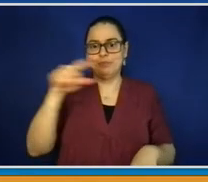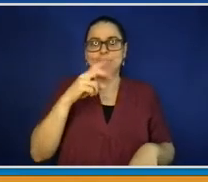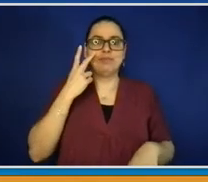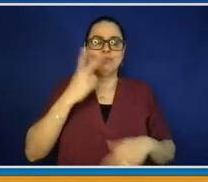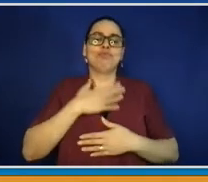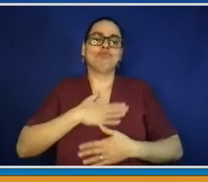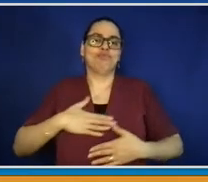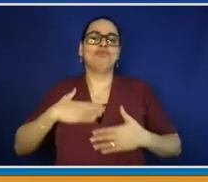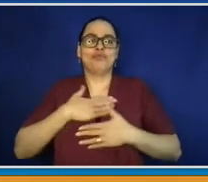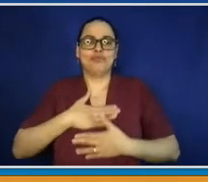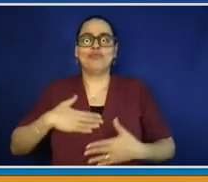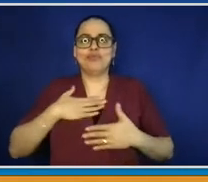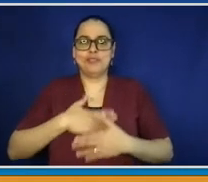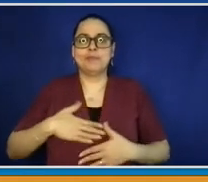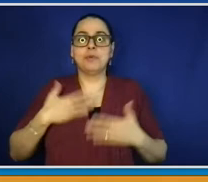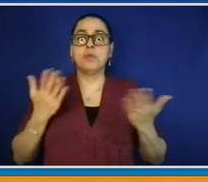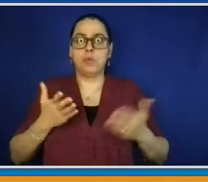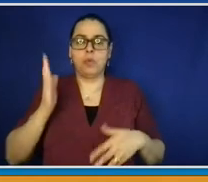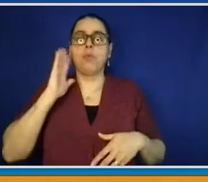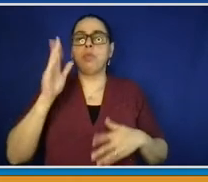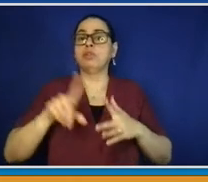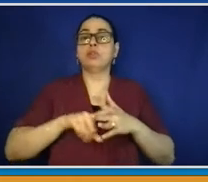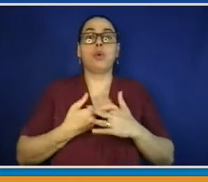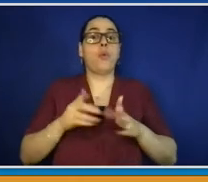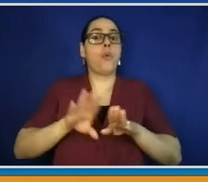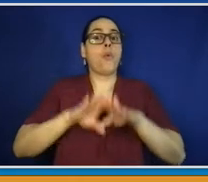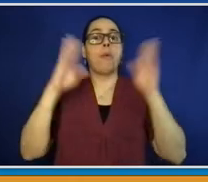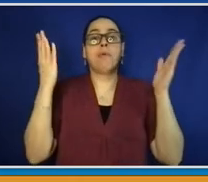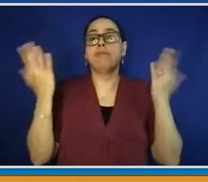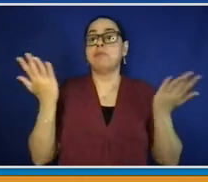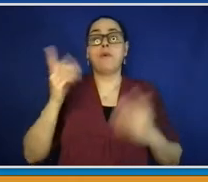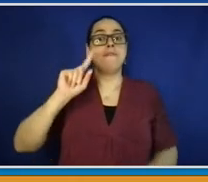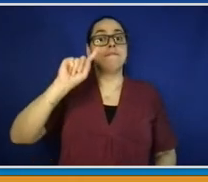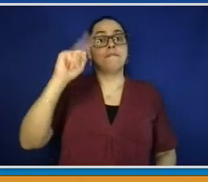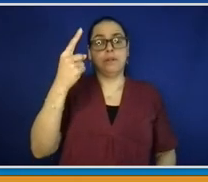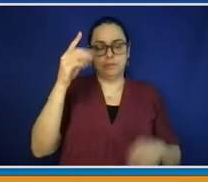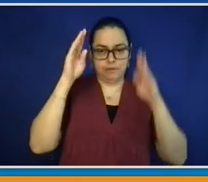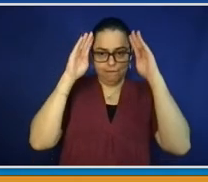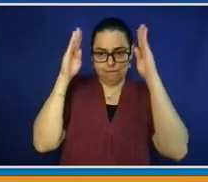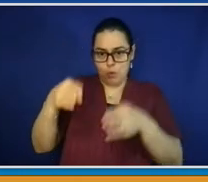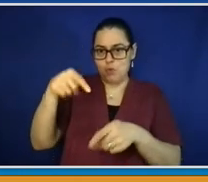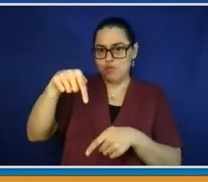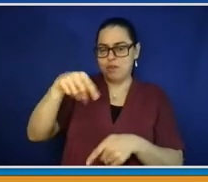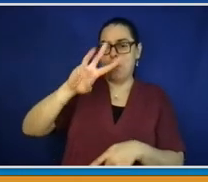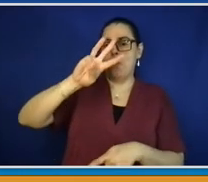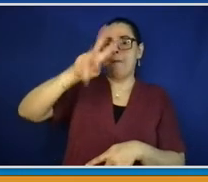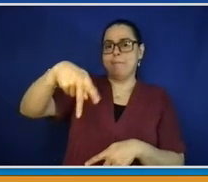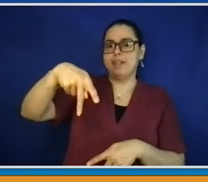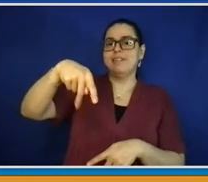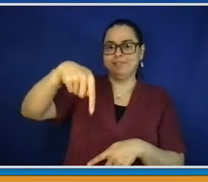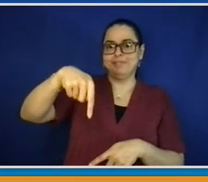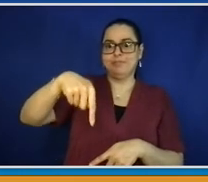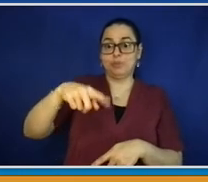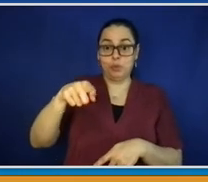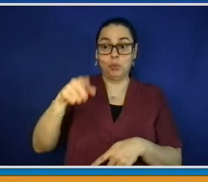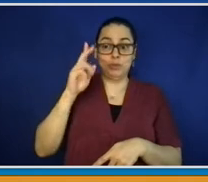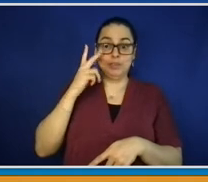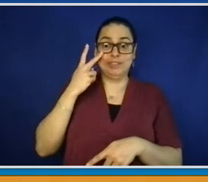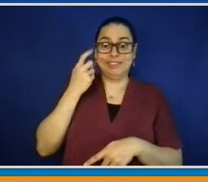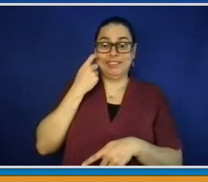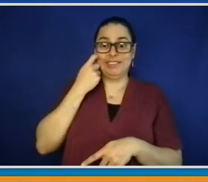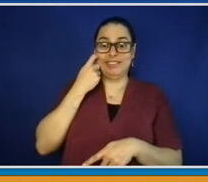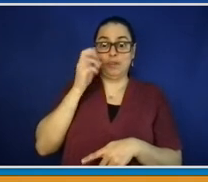The Staycation White Plains information can be seen on WPBID.com. Now, we have some